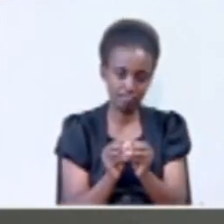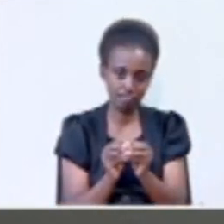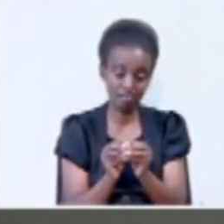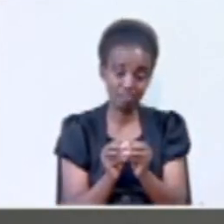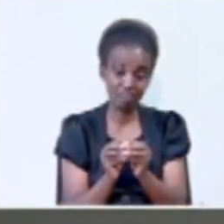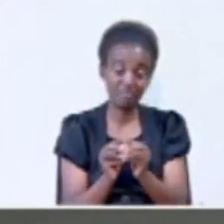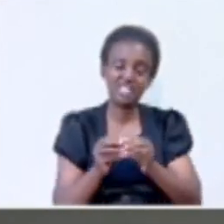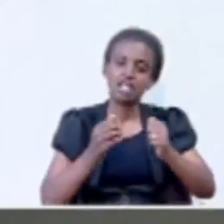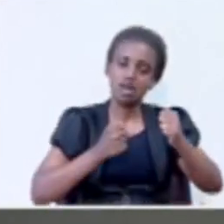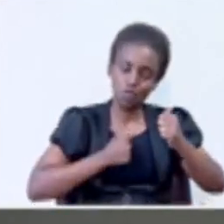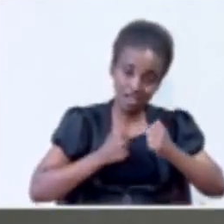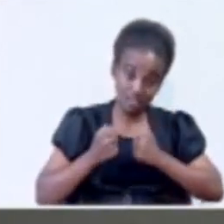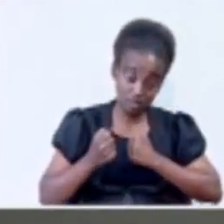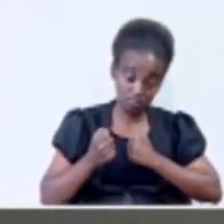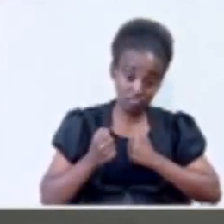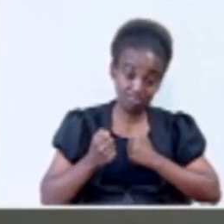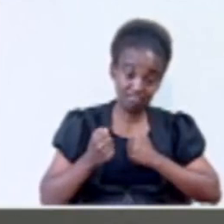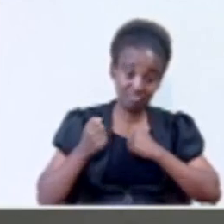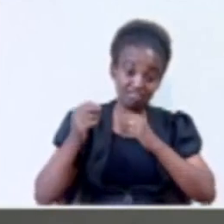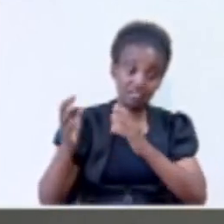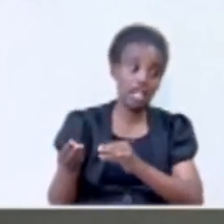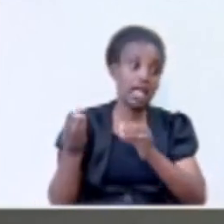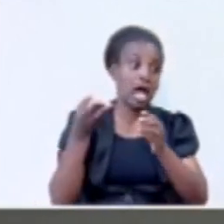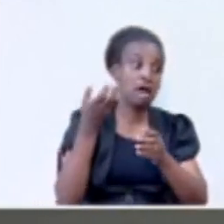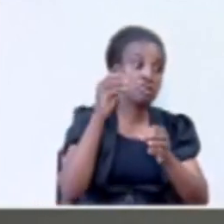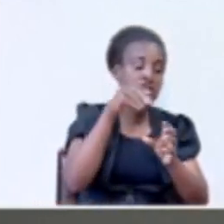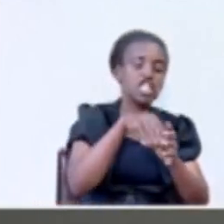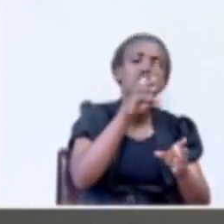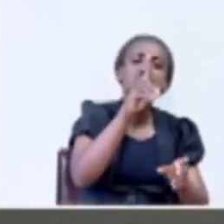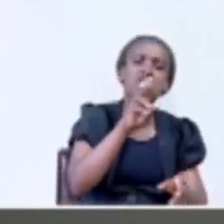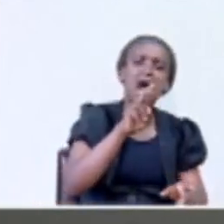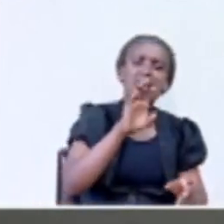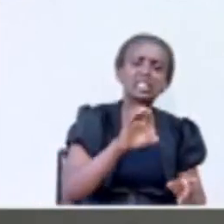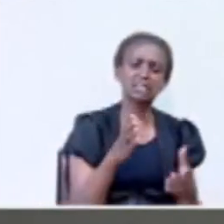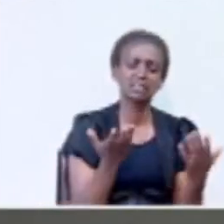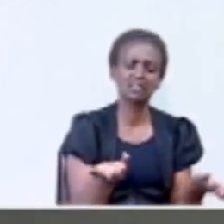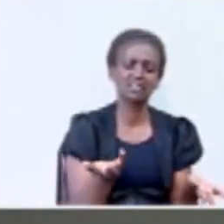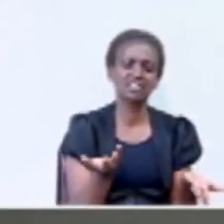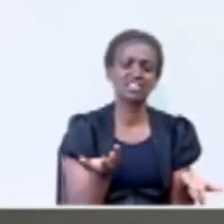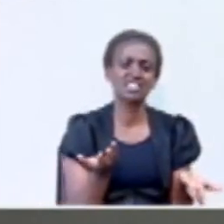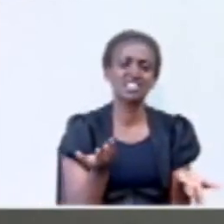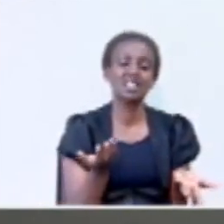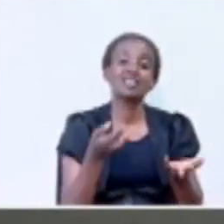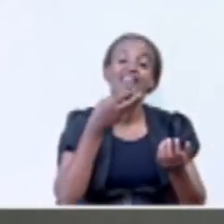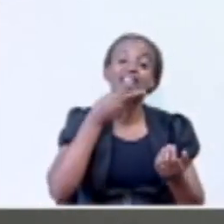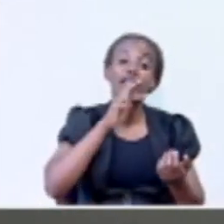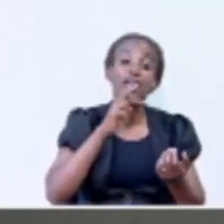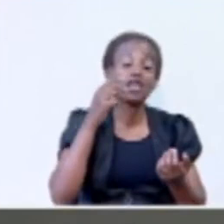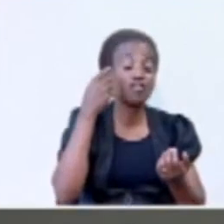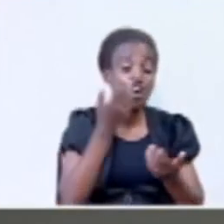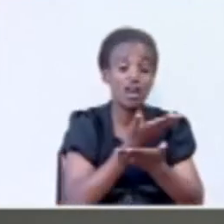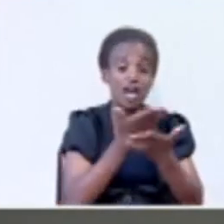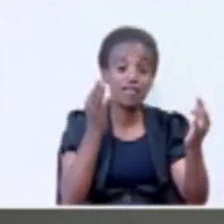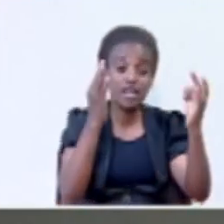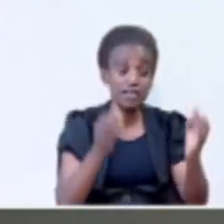as Rwanda getting involved in DRC. That is the answer for every problem